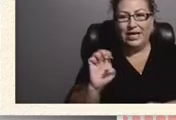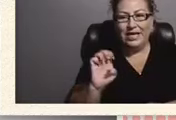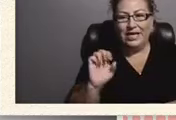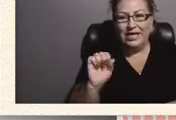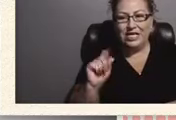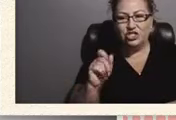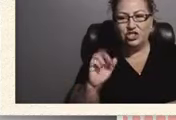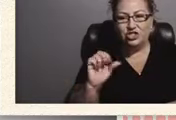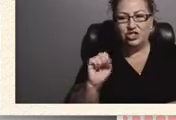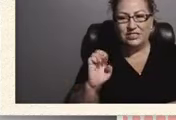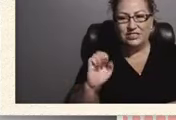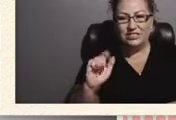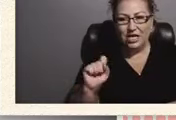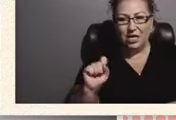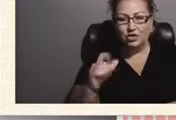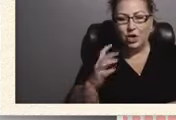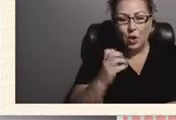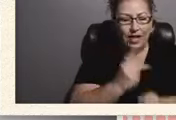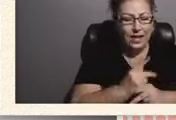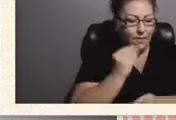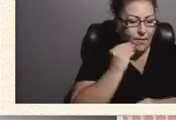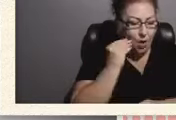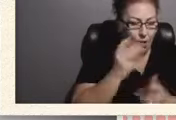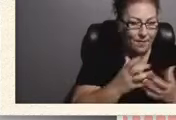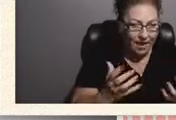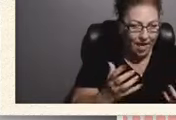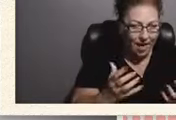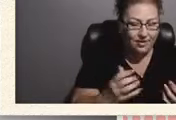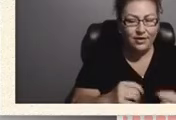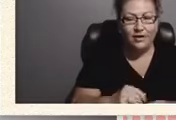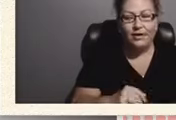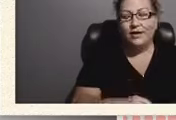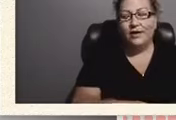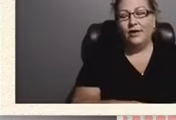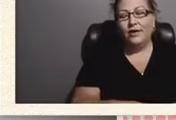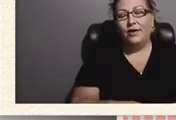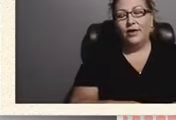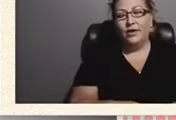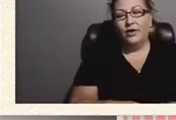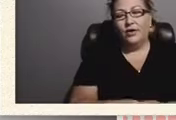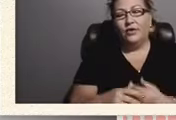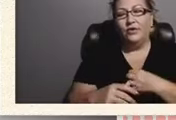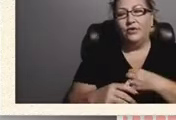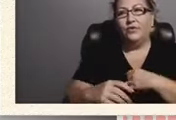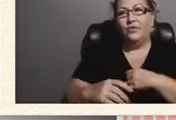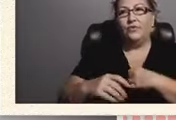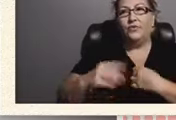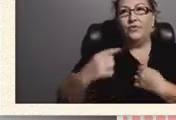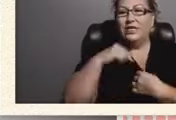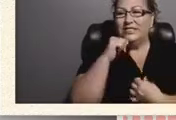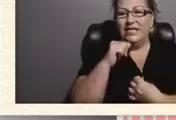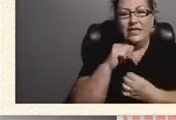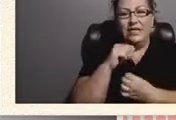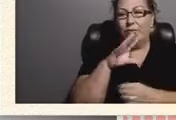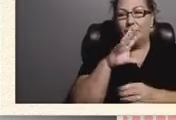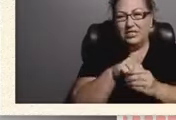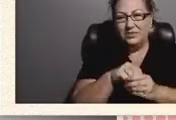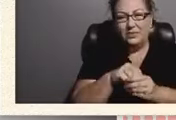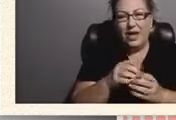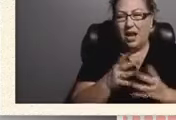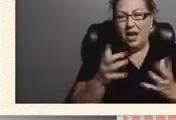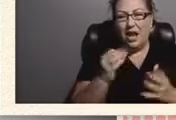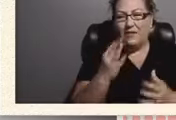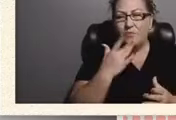to keep him at home a lot. We didn't participate in a lot of birthday parties or whatever,